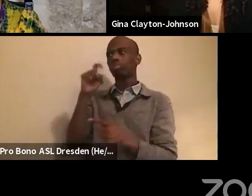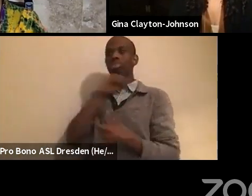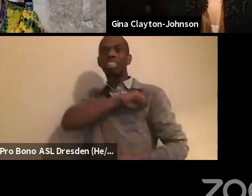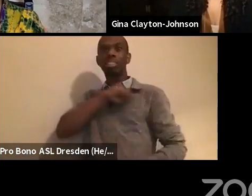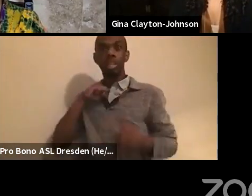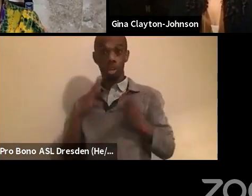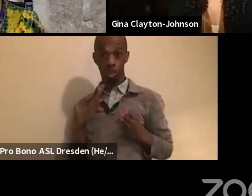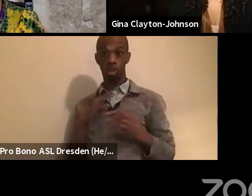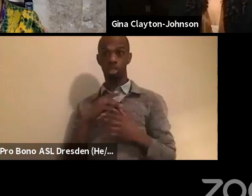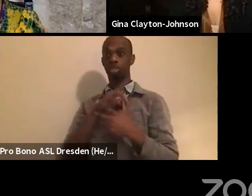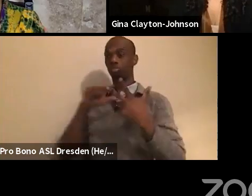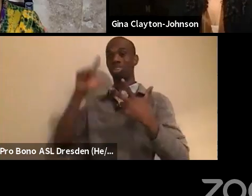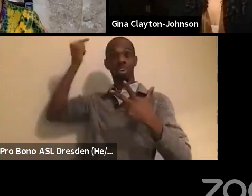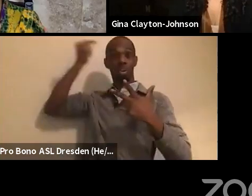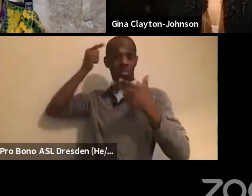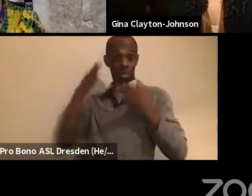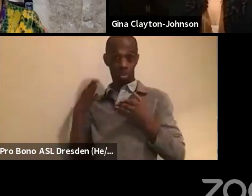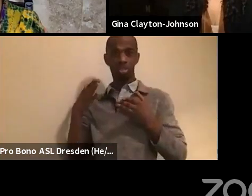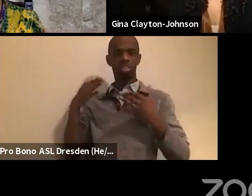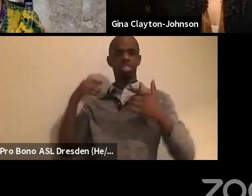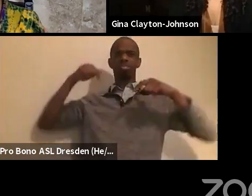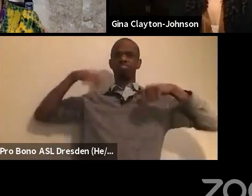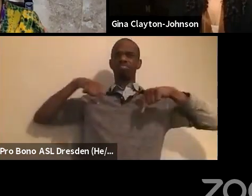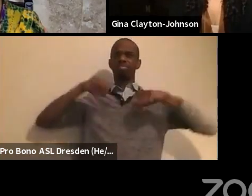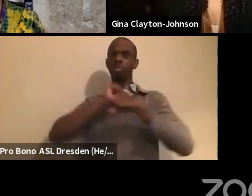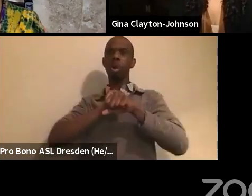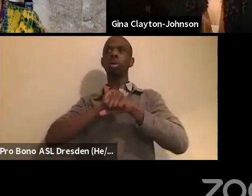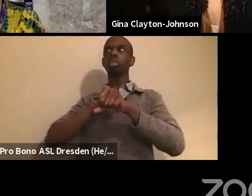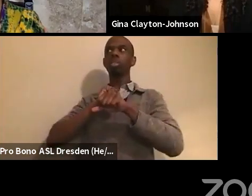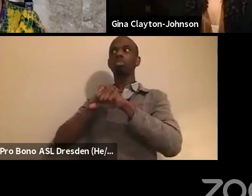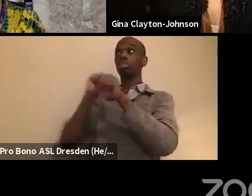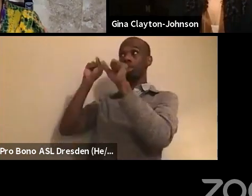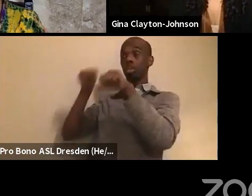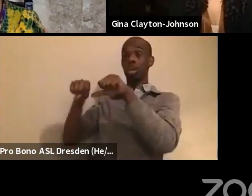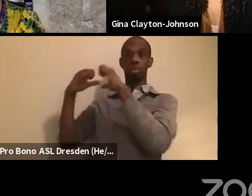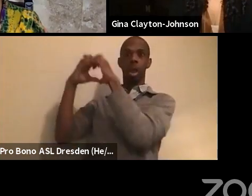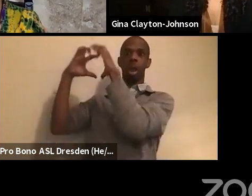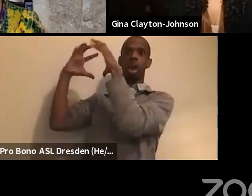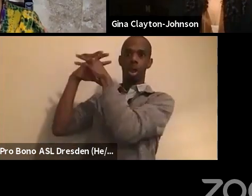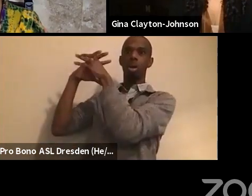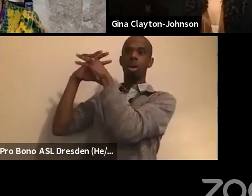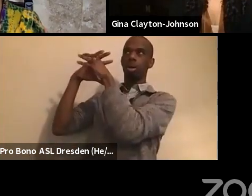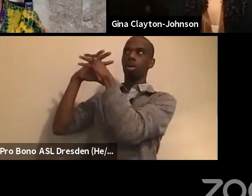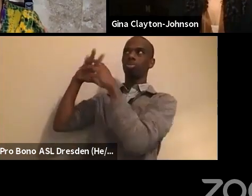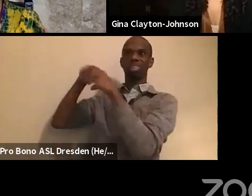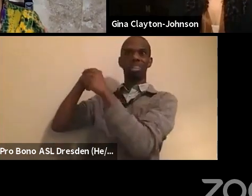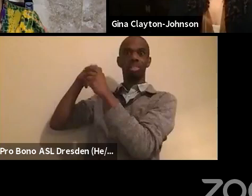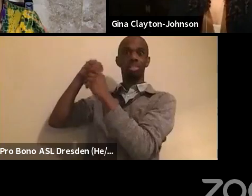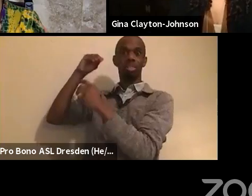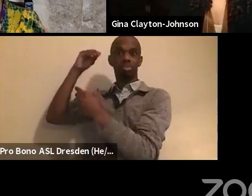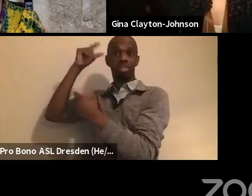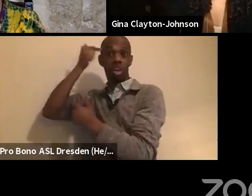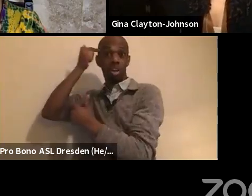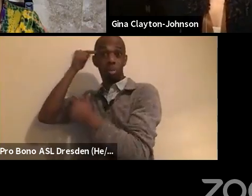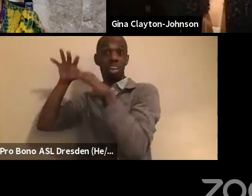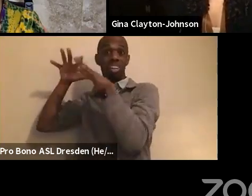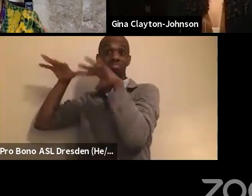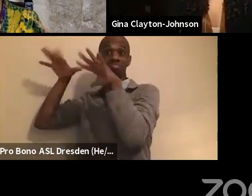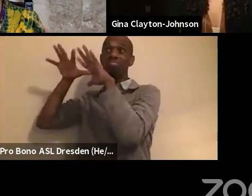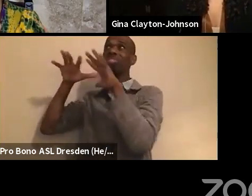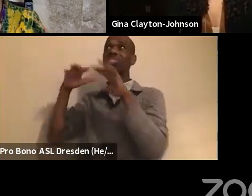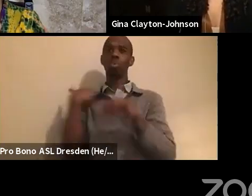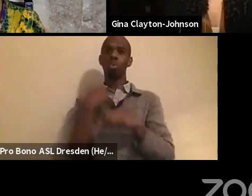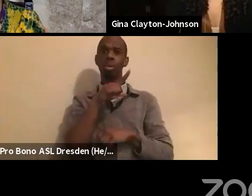this work can be implemented at the federal level. It should be implemented at the state level. And there just is not enough accountability for other